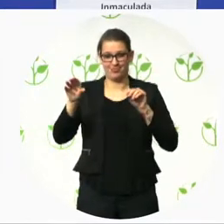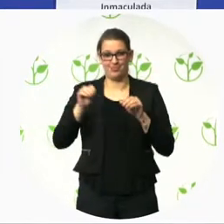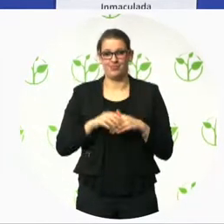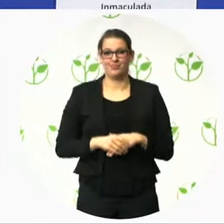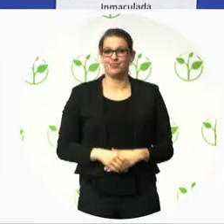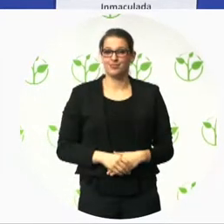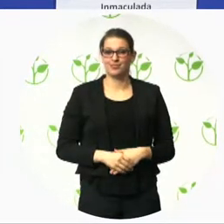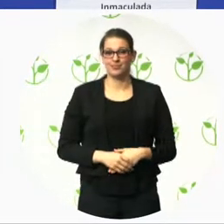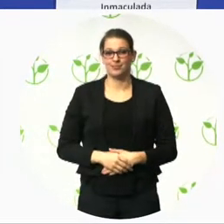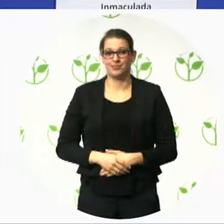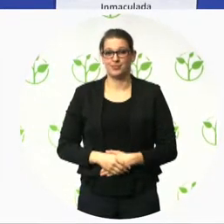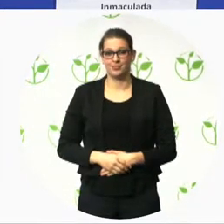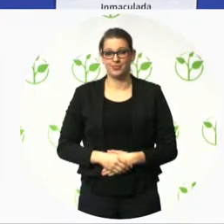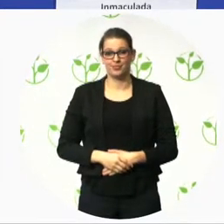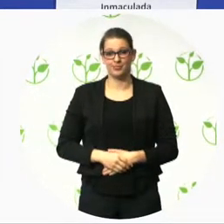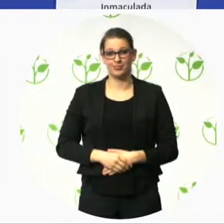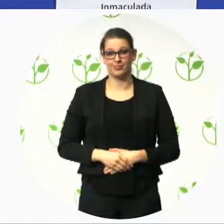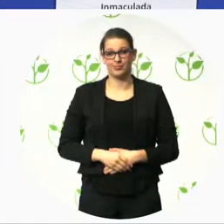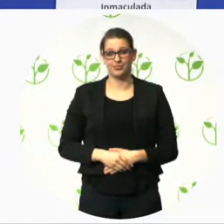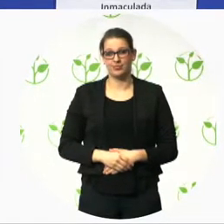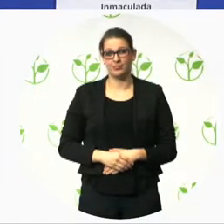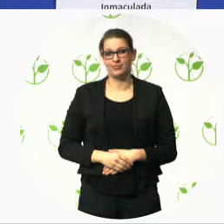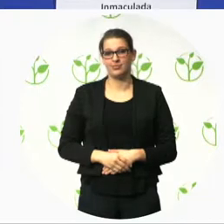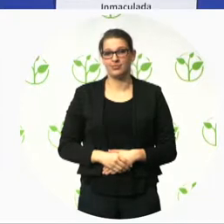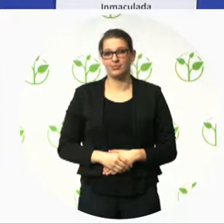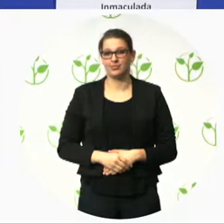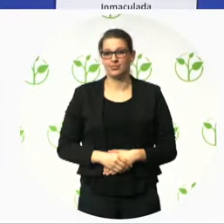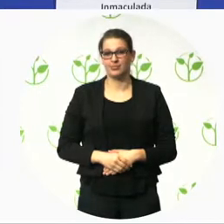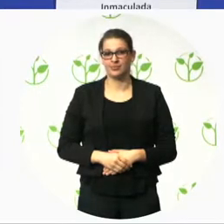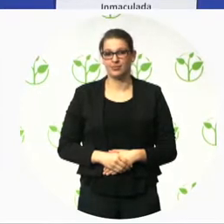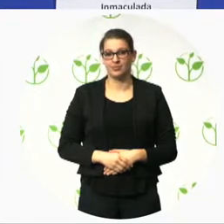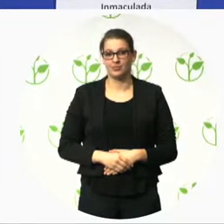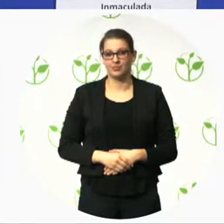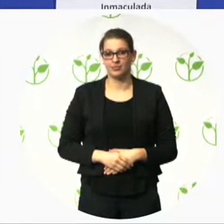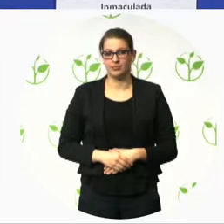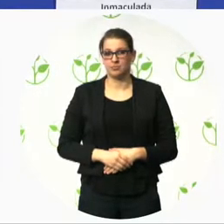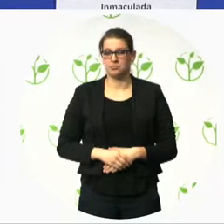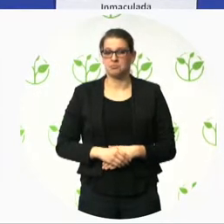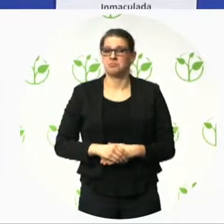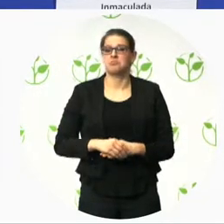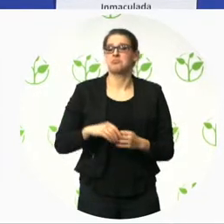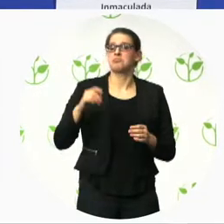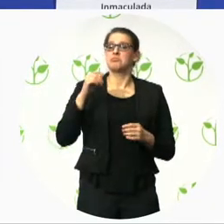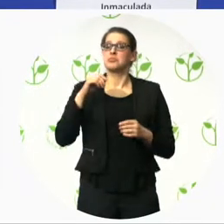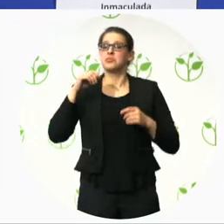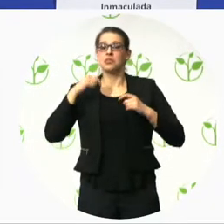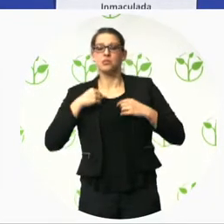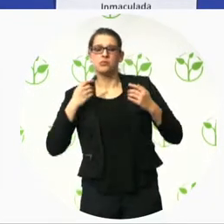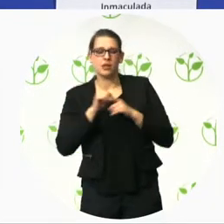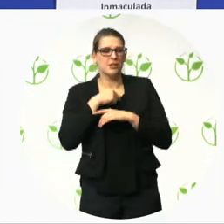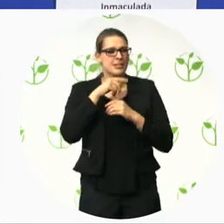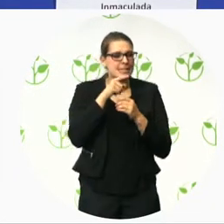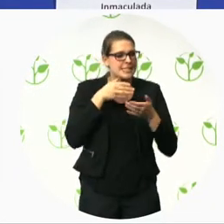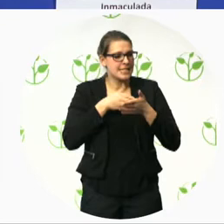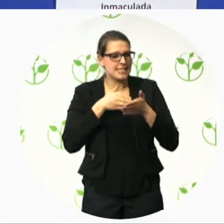make use of those resources which are available. A couple of years ago, to give you an example, we did a study